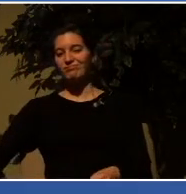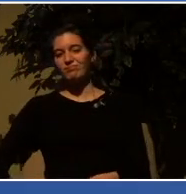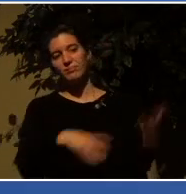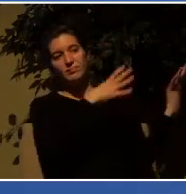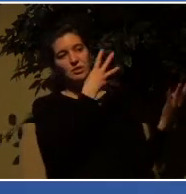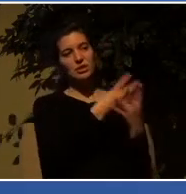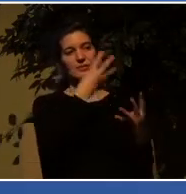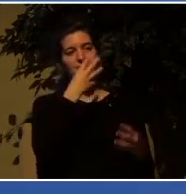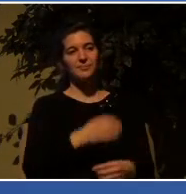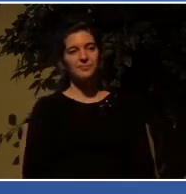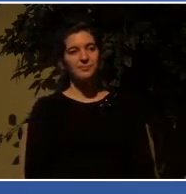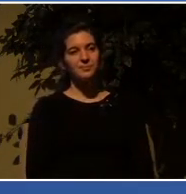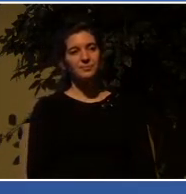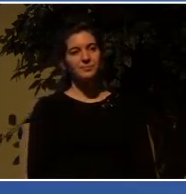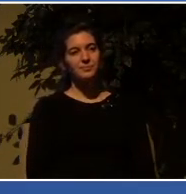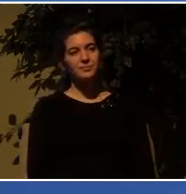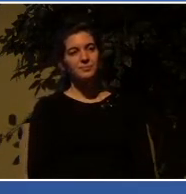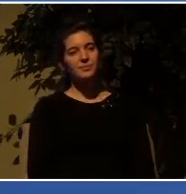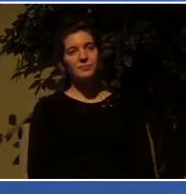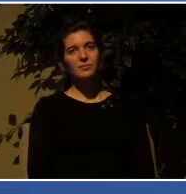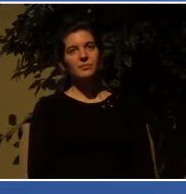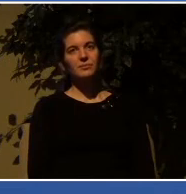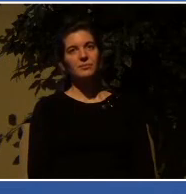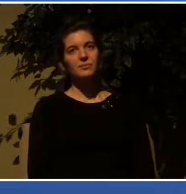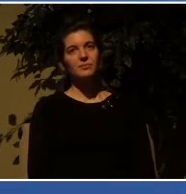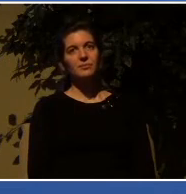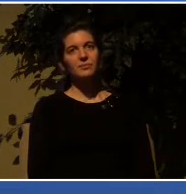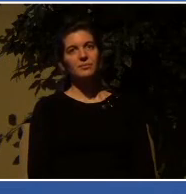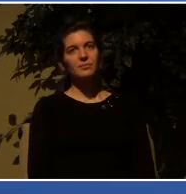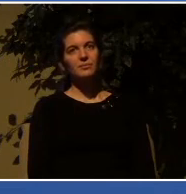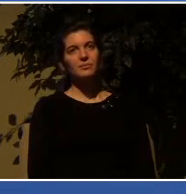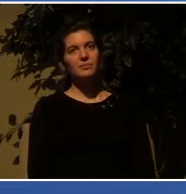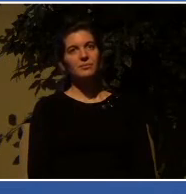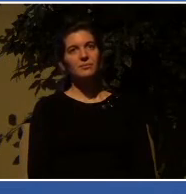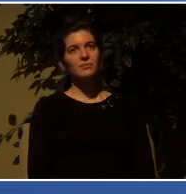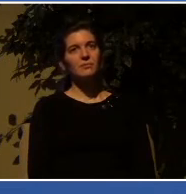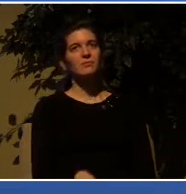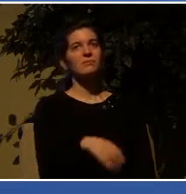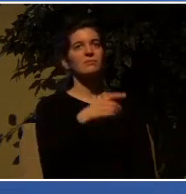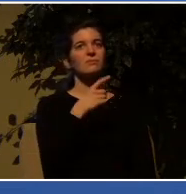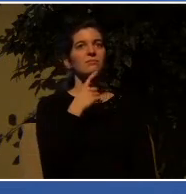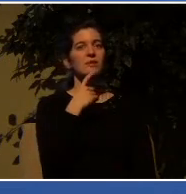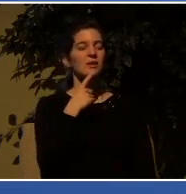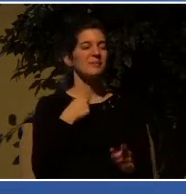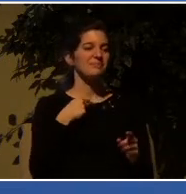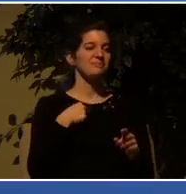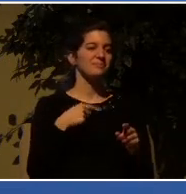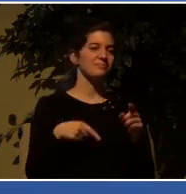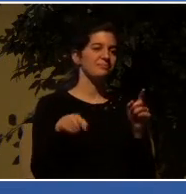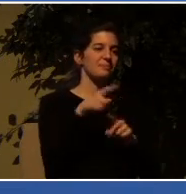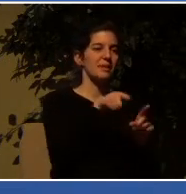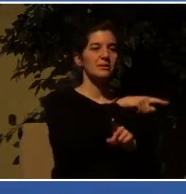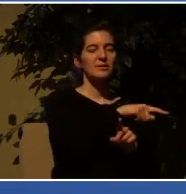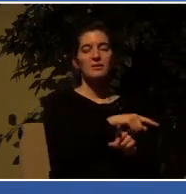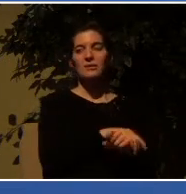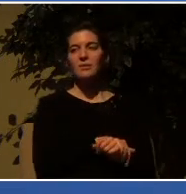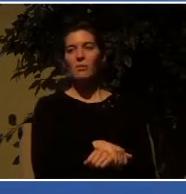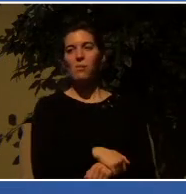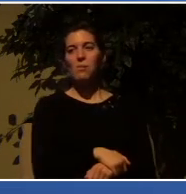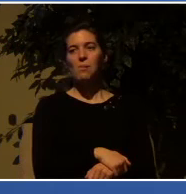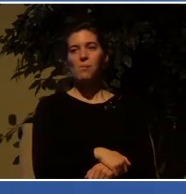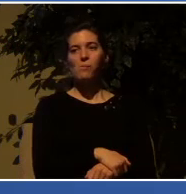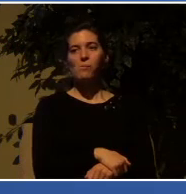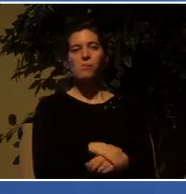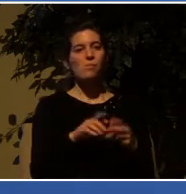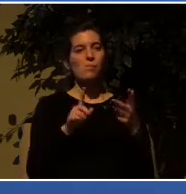these are throwing the city into an uproar. Let me backtrack for a moment, talk about the